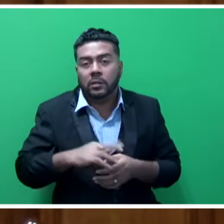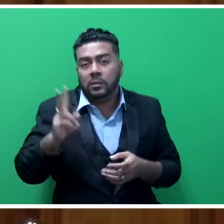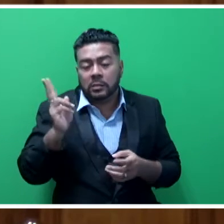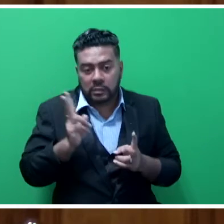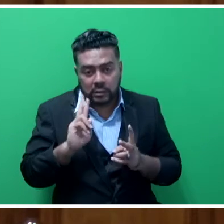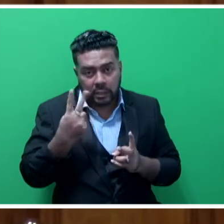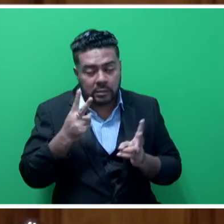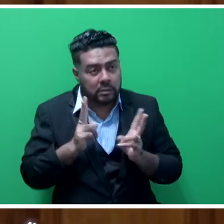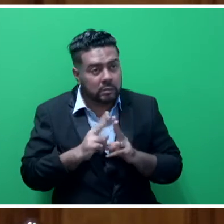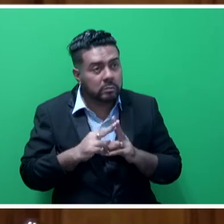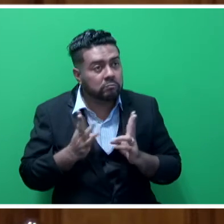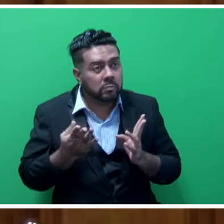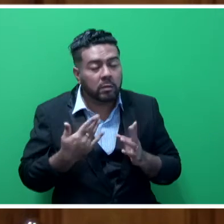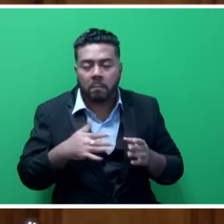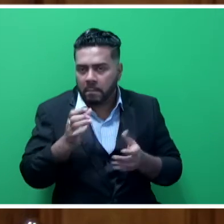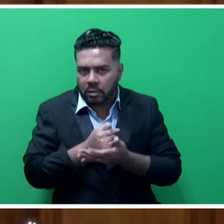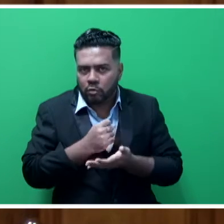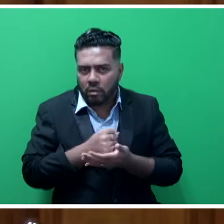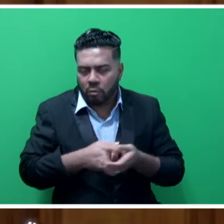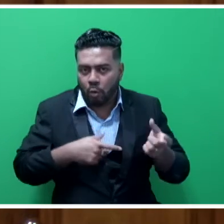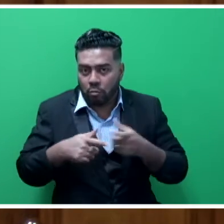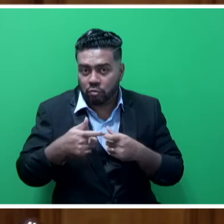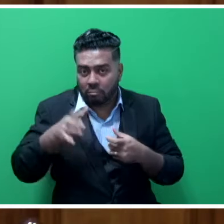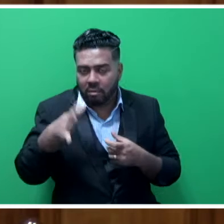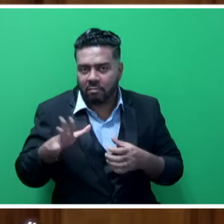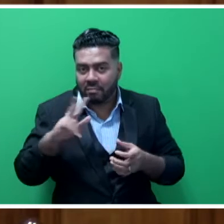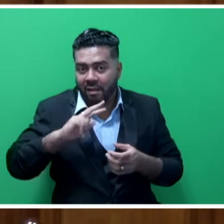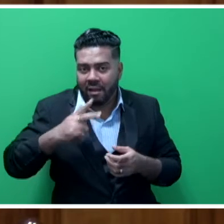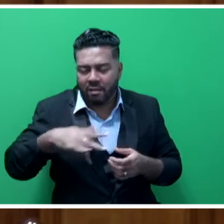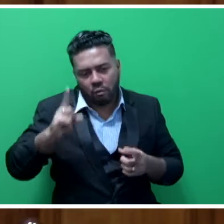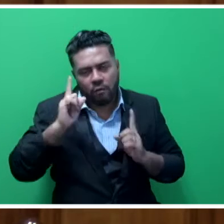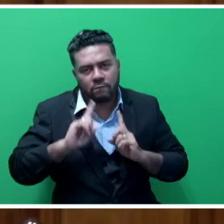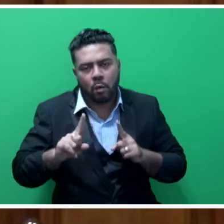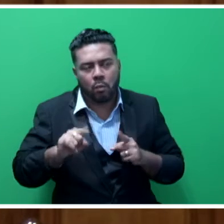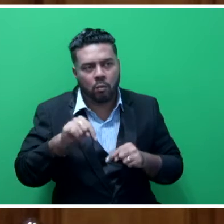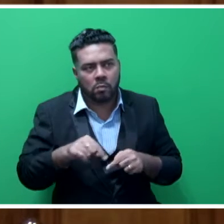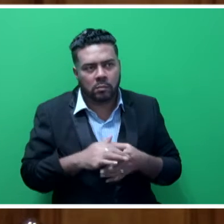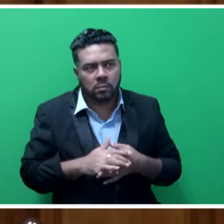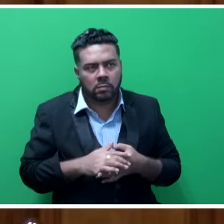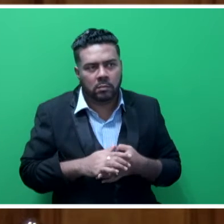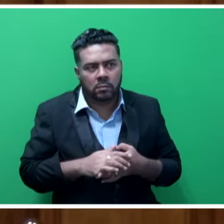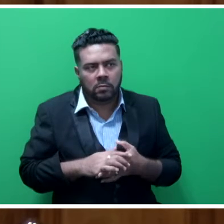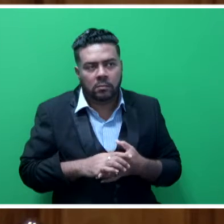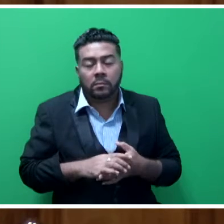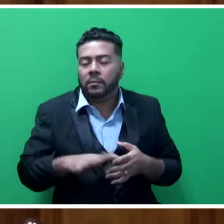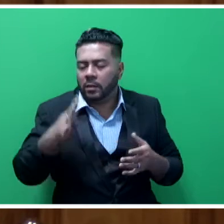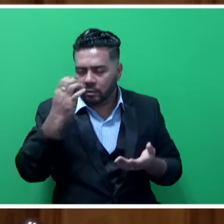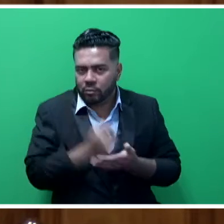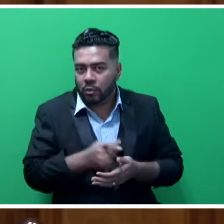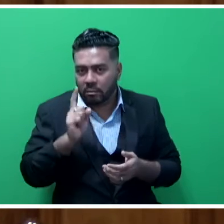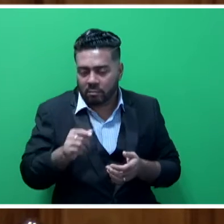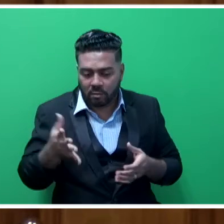step is to try to make sure that the contractors that they hire, they adhere to these standards. FRJ ensures that they engage